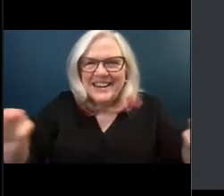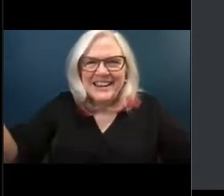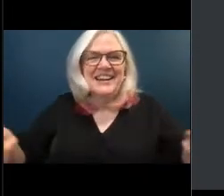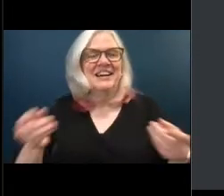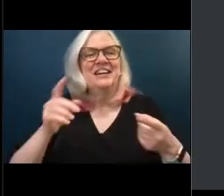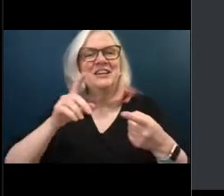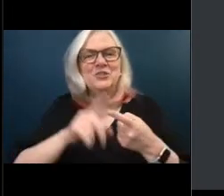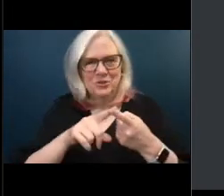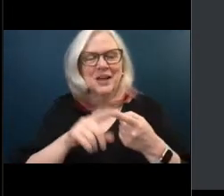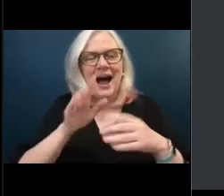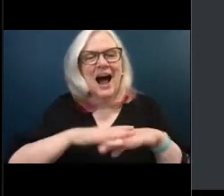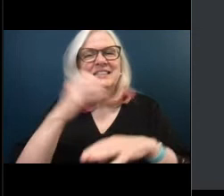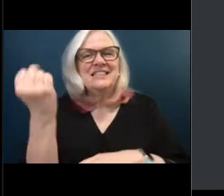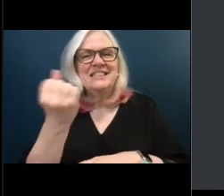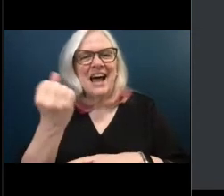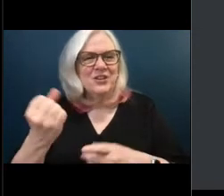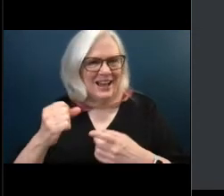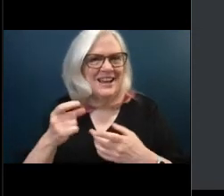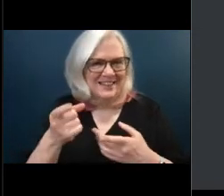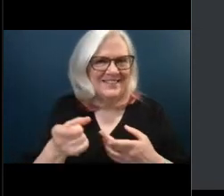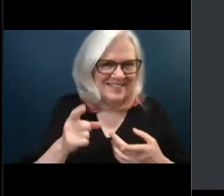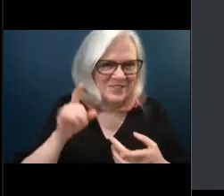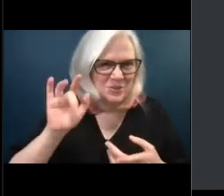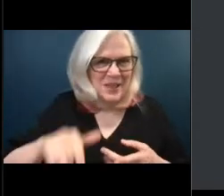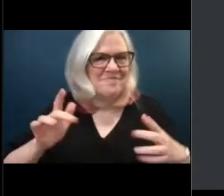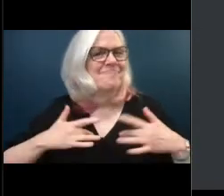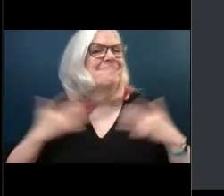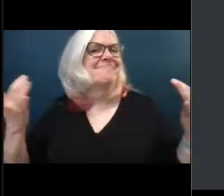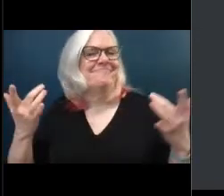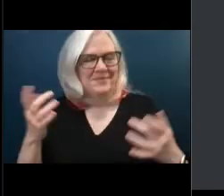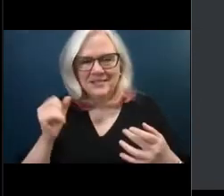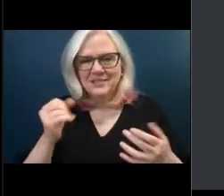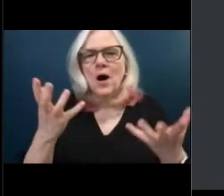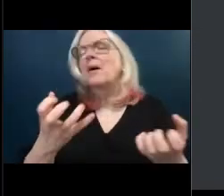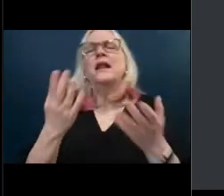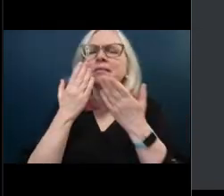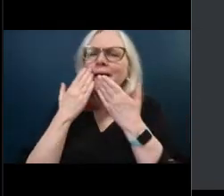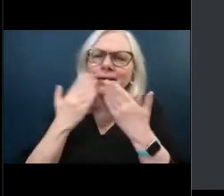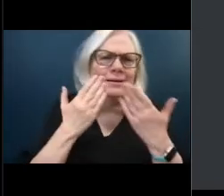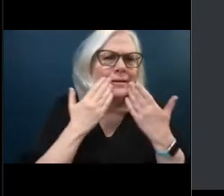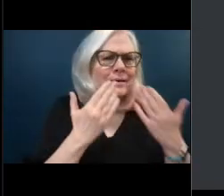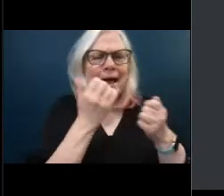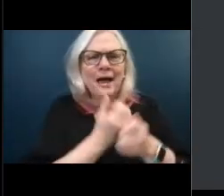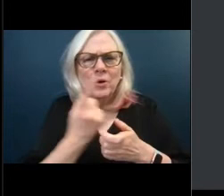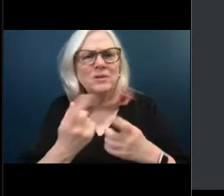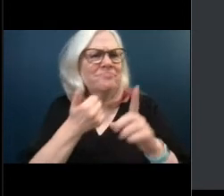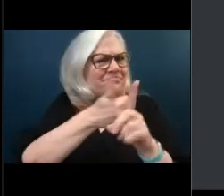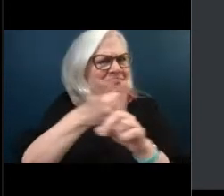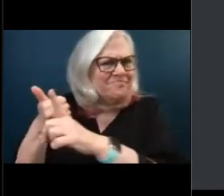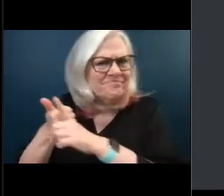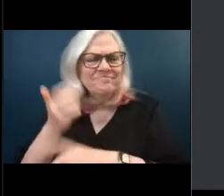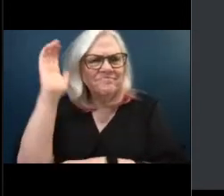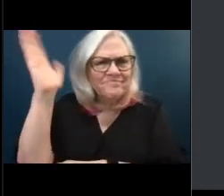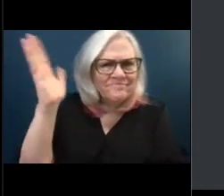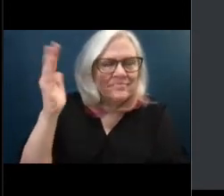on Saturday. All right. I just want to thank all of you that spoke. I know all of you have taken a great role in organizing this event.